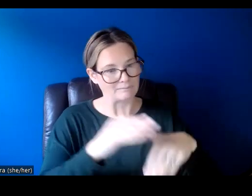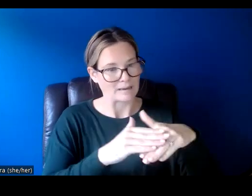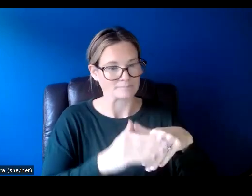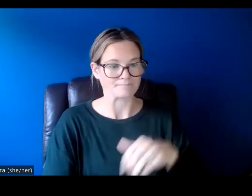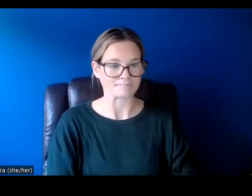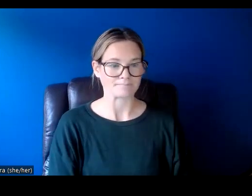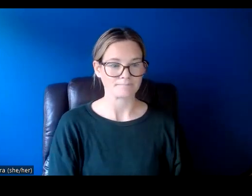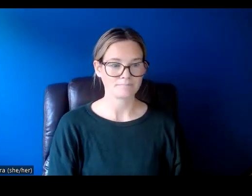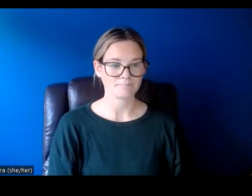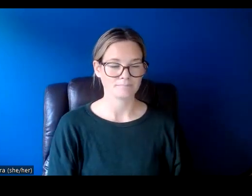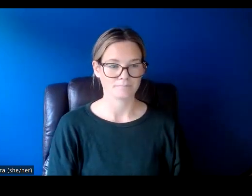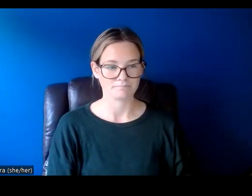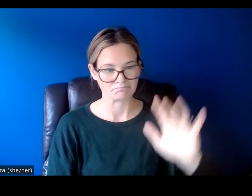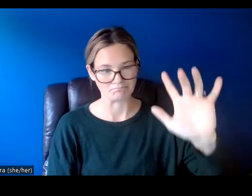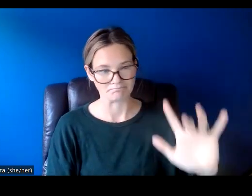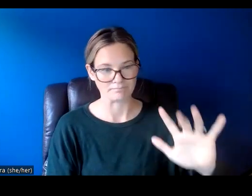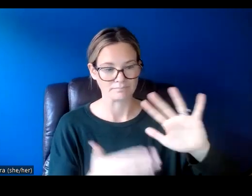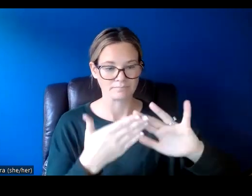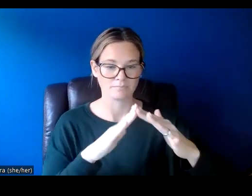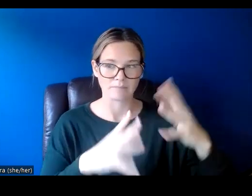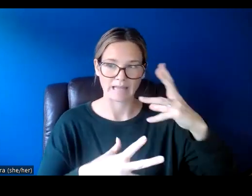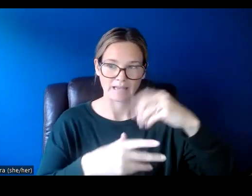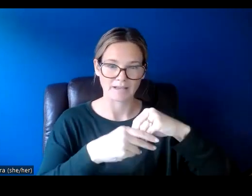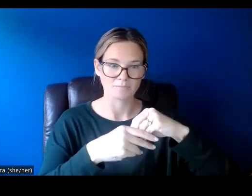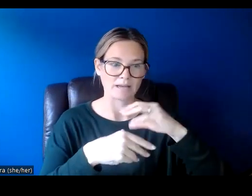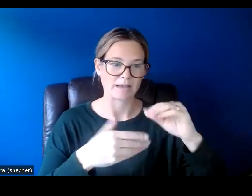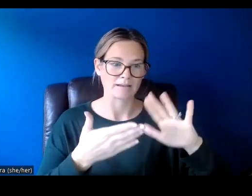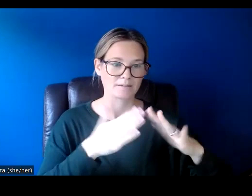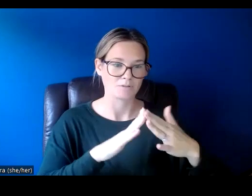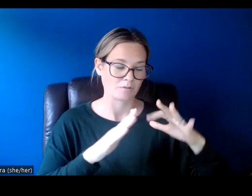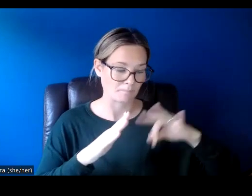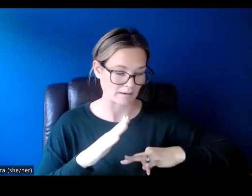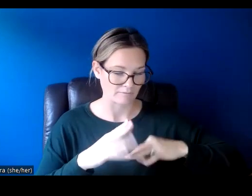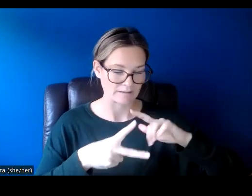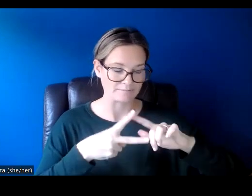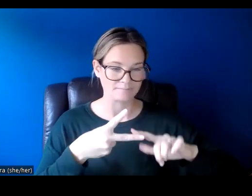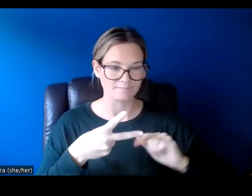We'll scroll down into community engagement and community benefit.